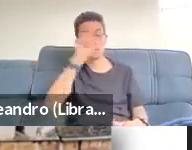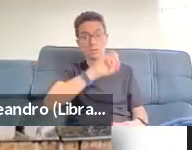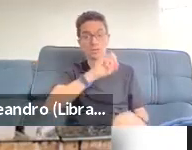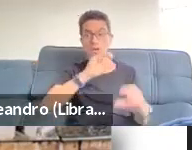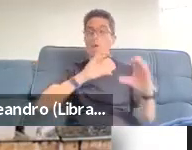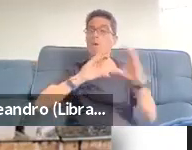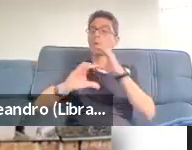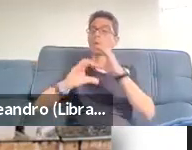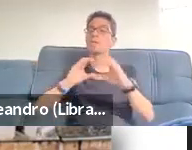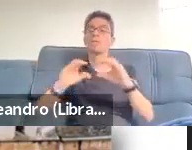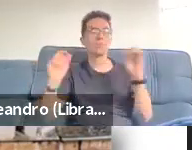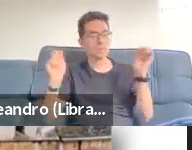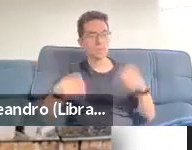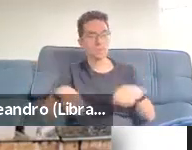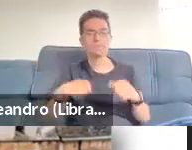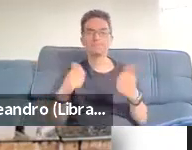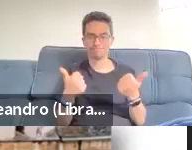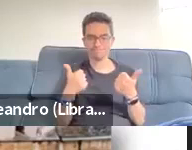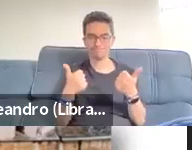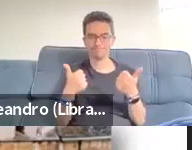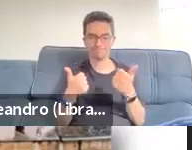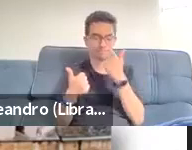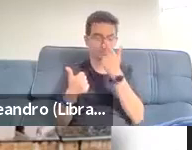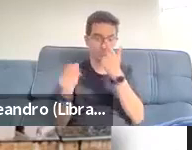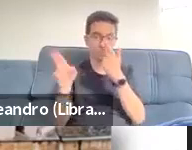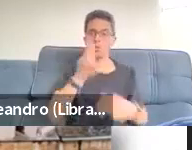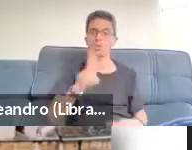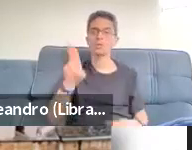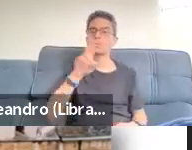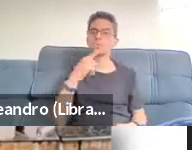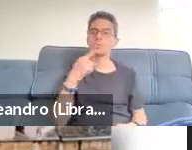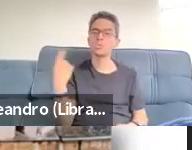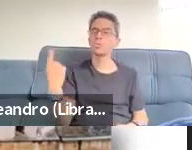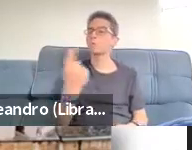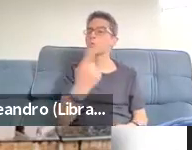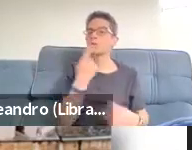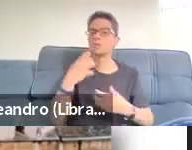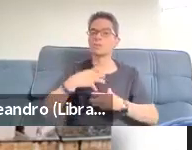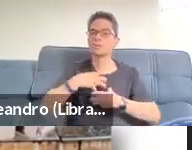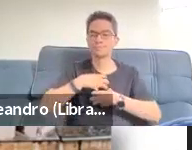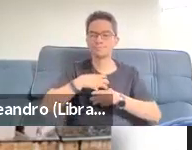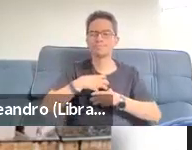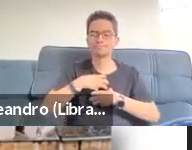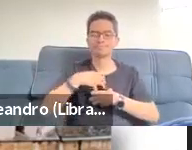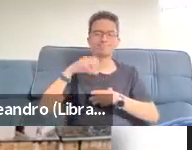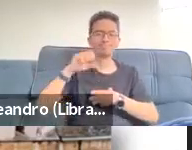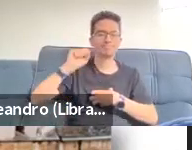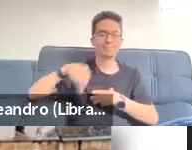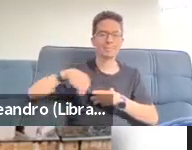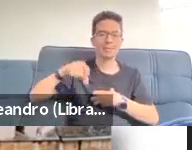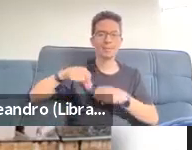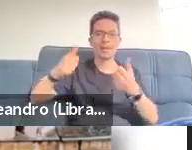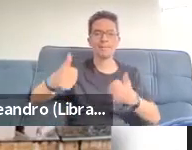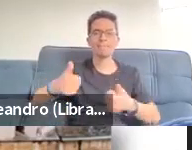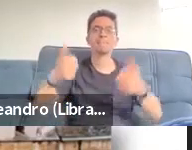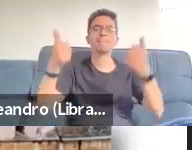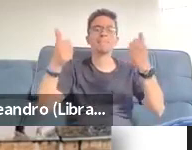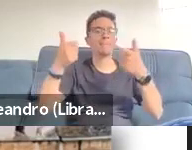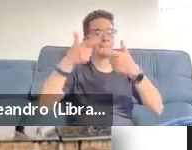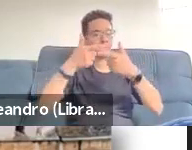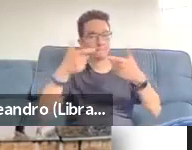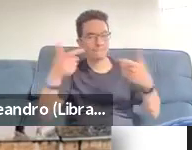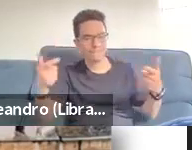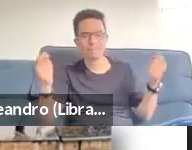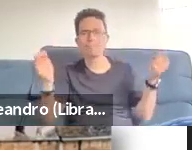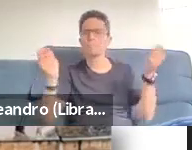will augment or stand in for face to face spoken language interaction. Interestingly enough, it